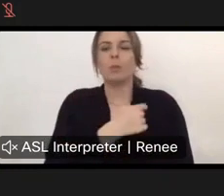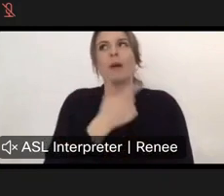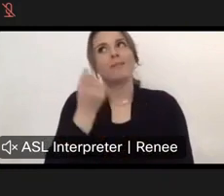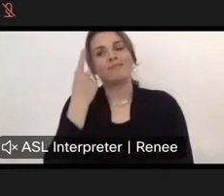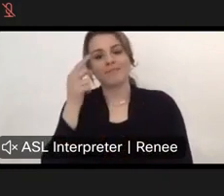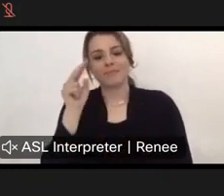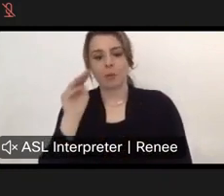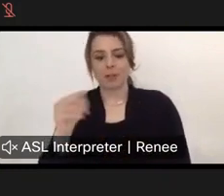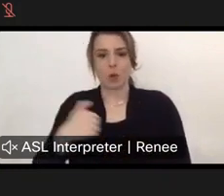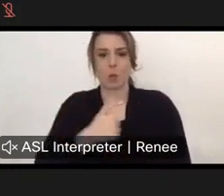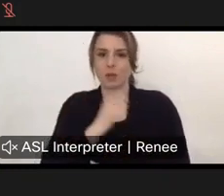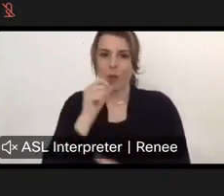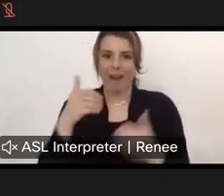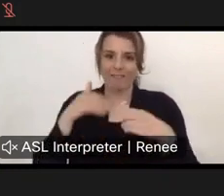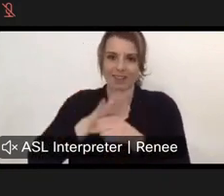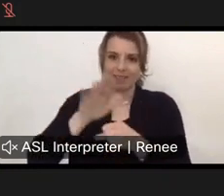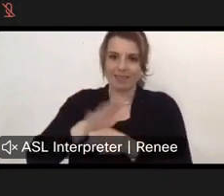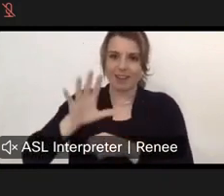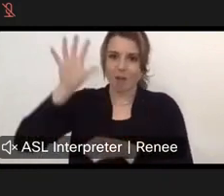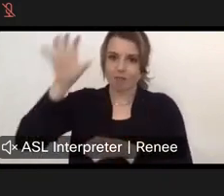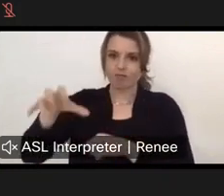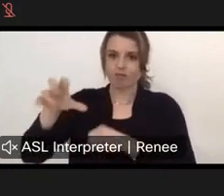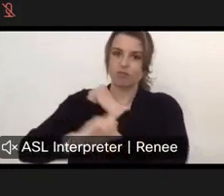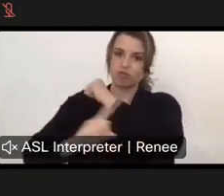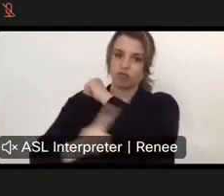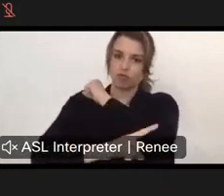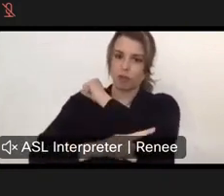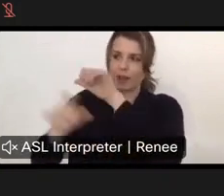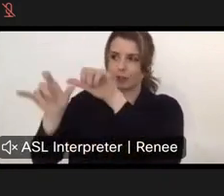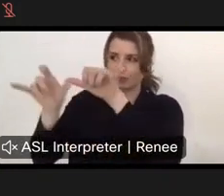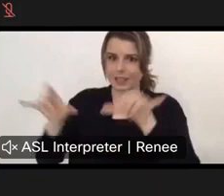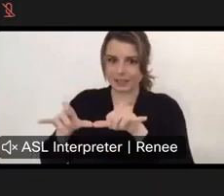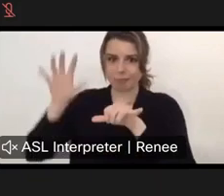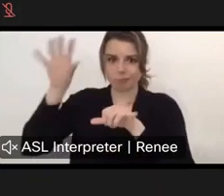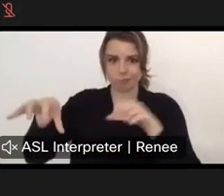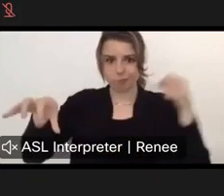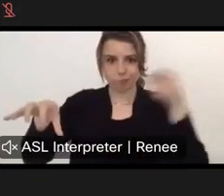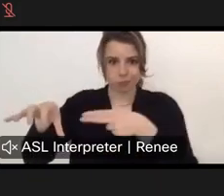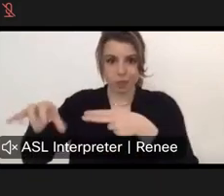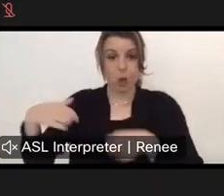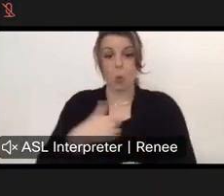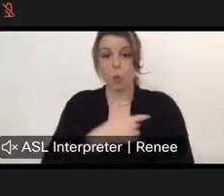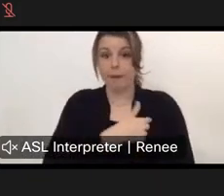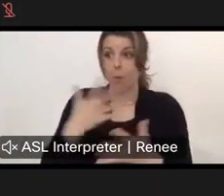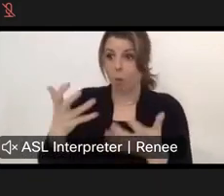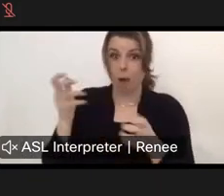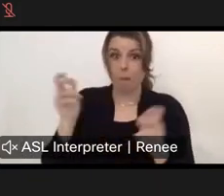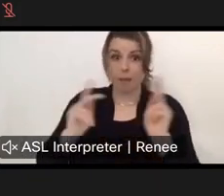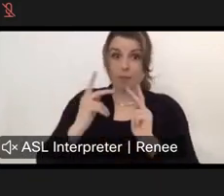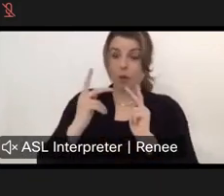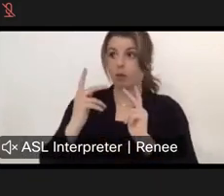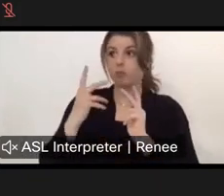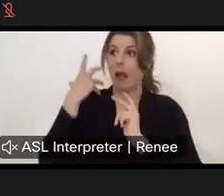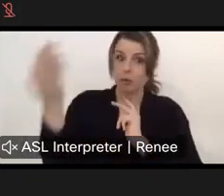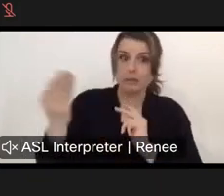out in our highways and byways. We do a great job of inviting people to New Mexico and encouraging New Mexicans to get out and enjoy their